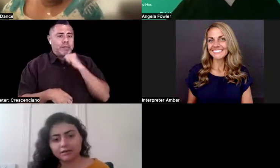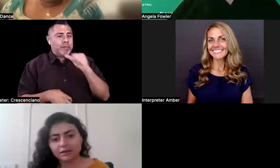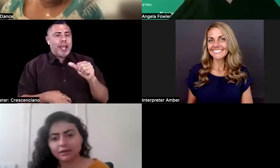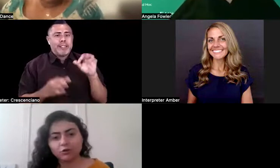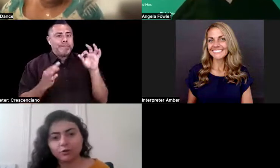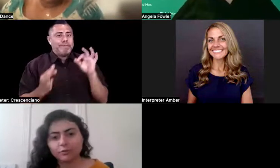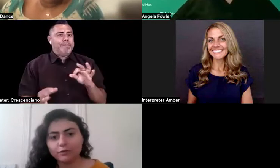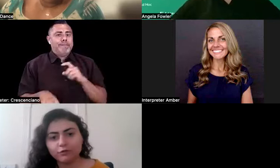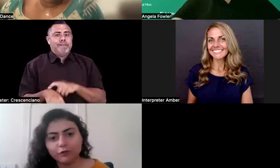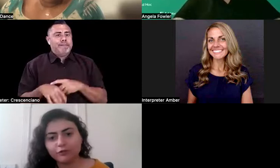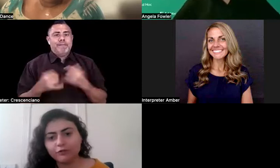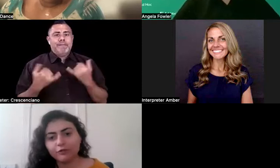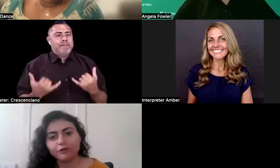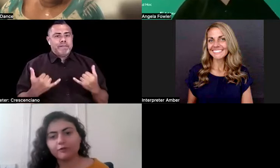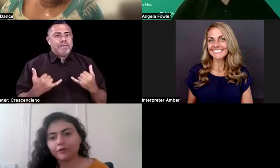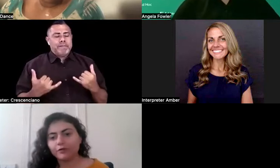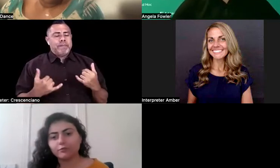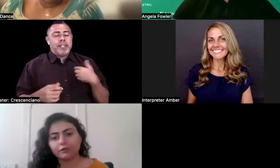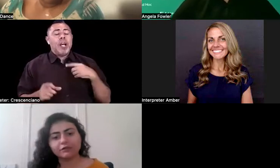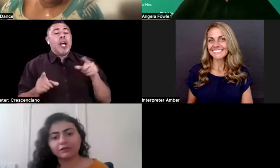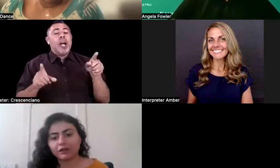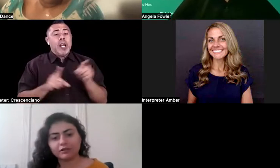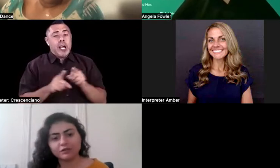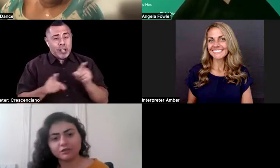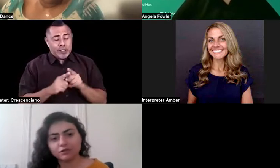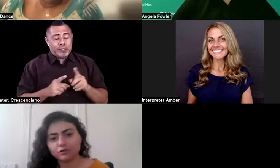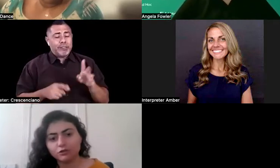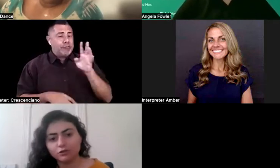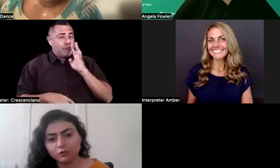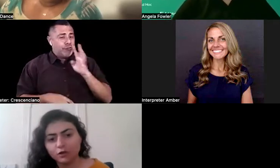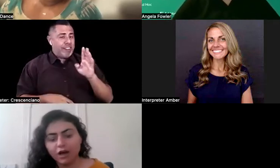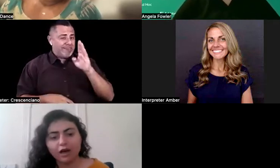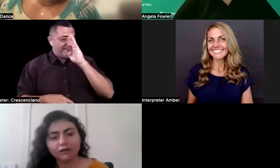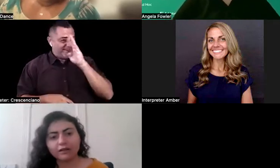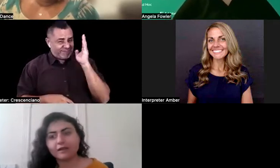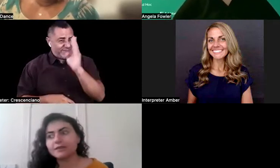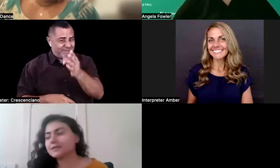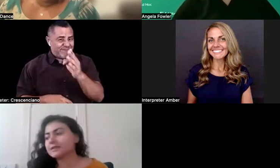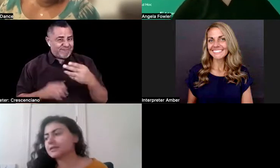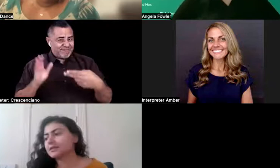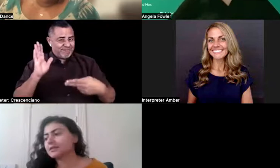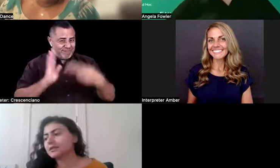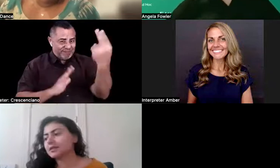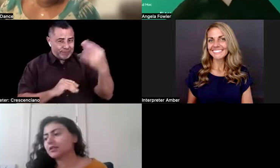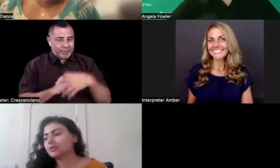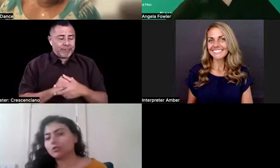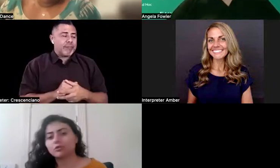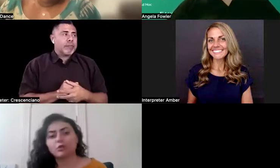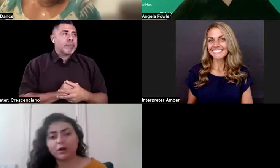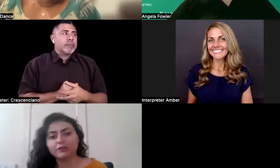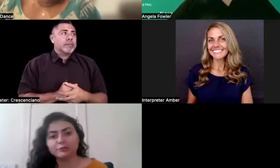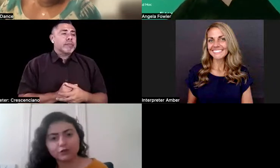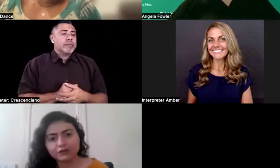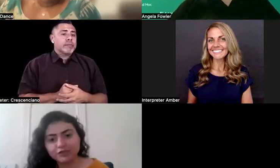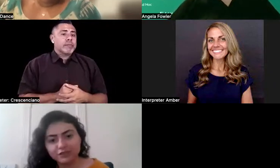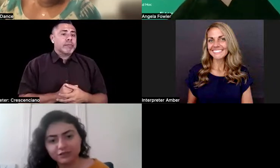it. And I'm going to be very, very, very blunt and honest to you. Unless you're